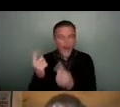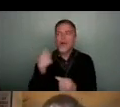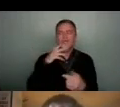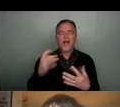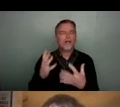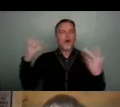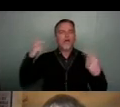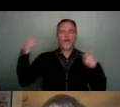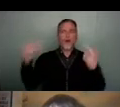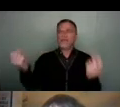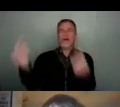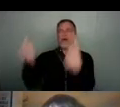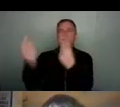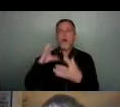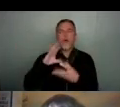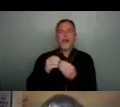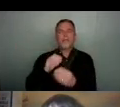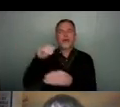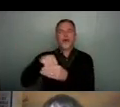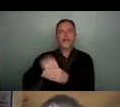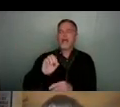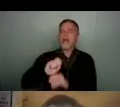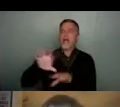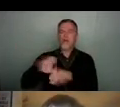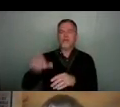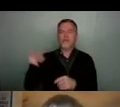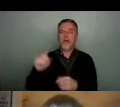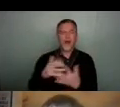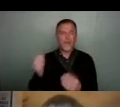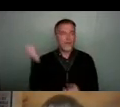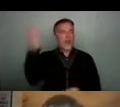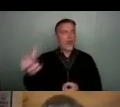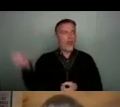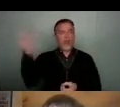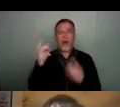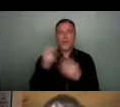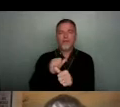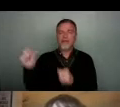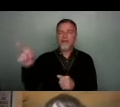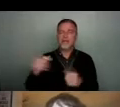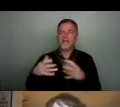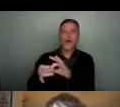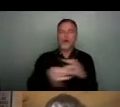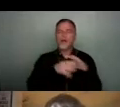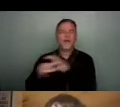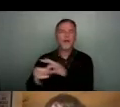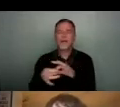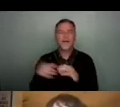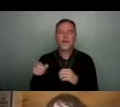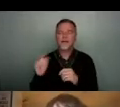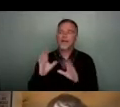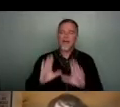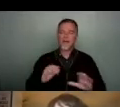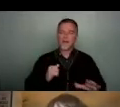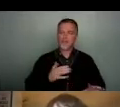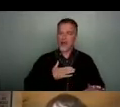noise and a lot of web content being put out there and a lot of people just throwing stuff and hoping for the best. And actually just taking a bit of a breath